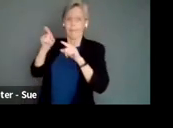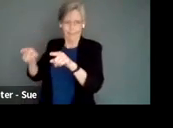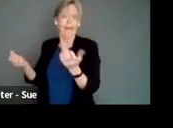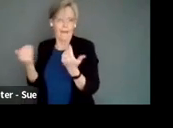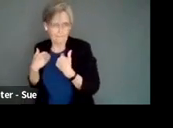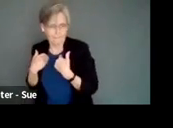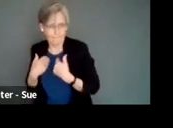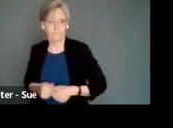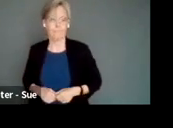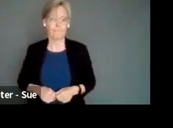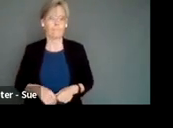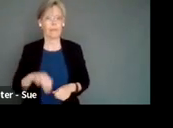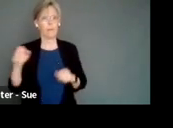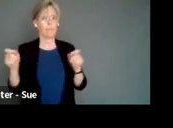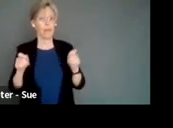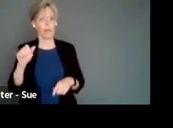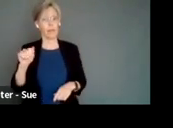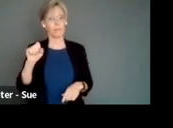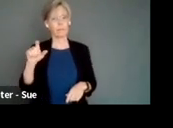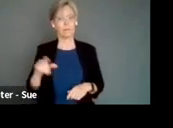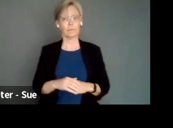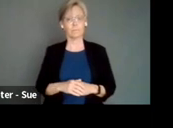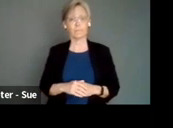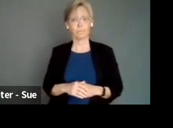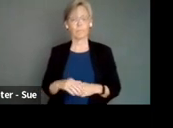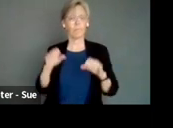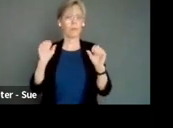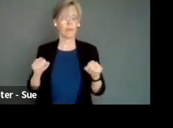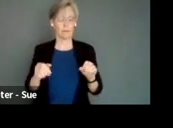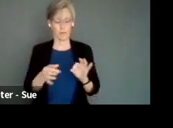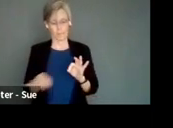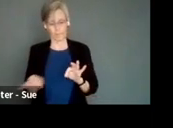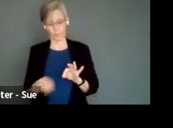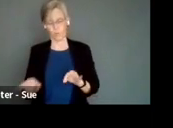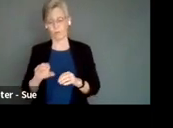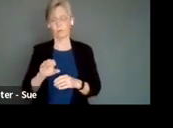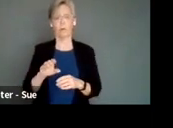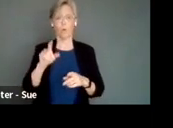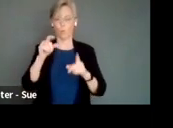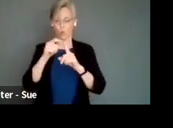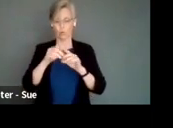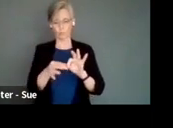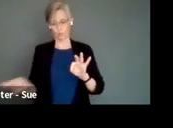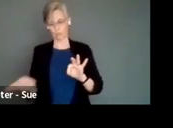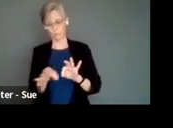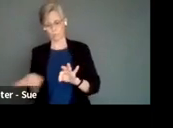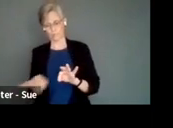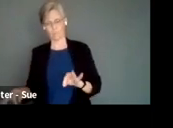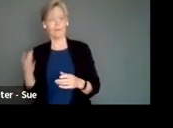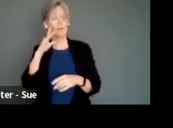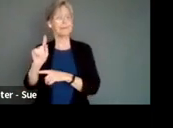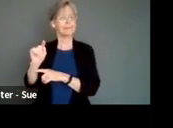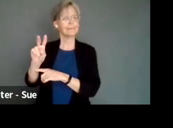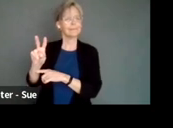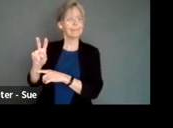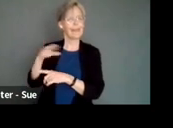other way if you can't manage ASL, you can do captioning. And that's just the words printed out. We know this from the closed captioning